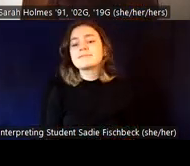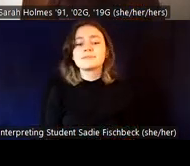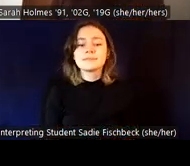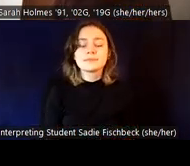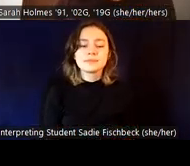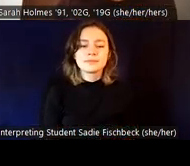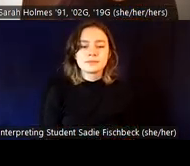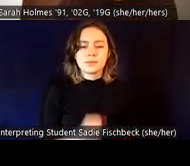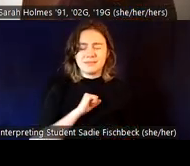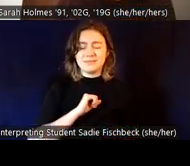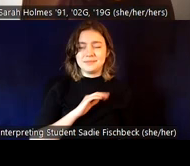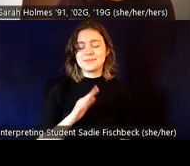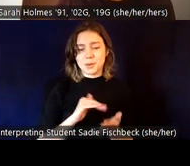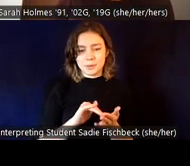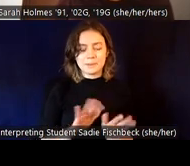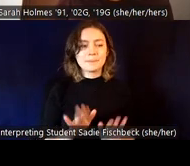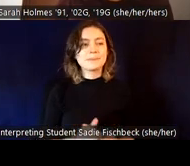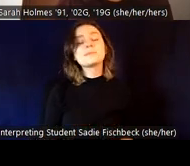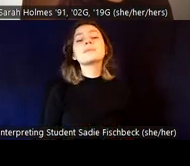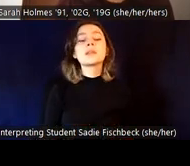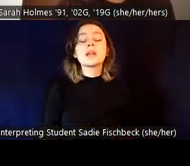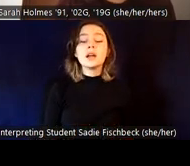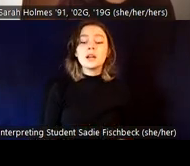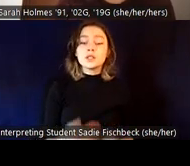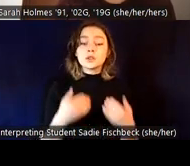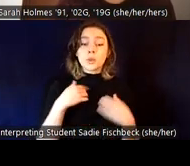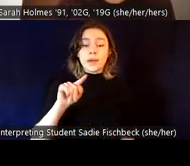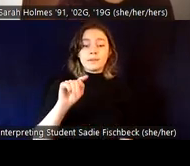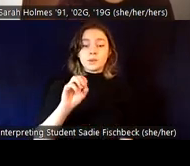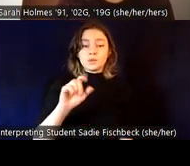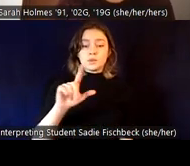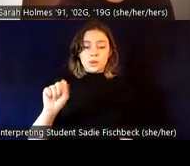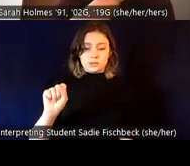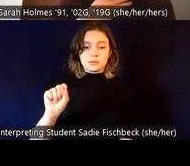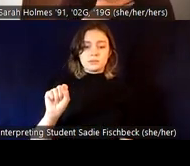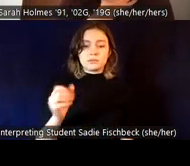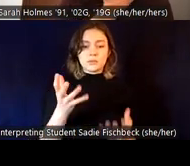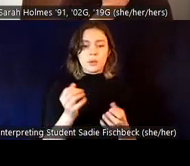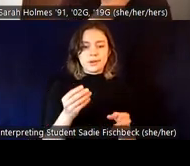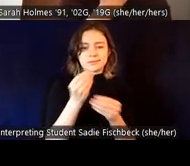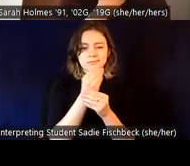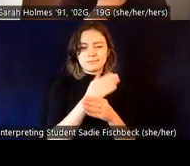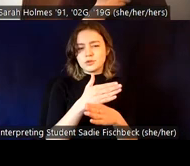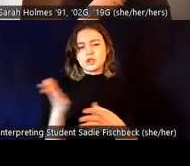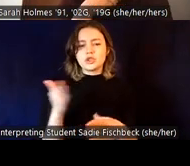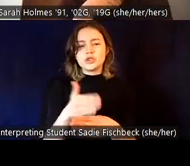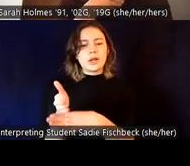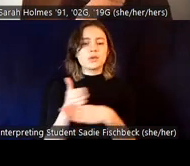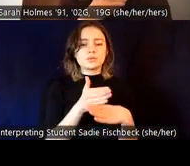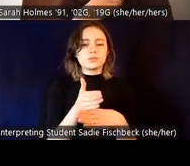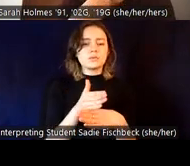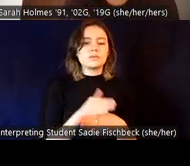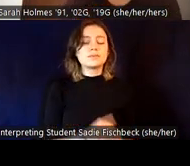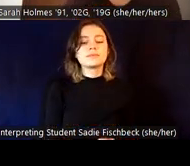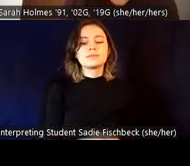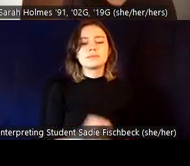Excuse me. All right. So there are a couple of tools that I, another couple of tools that I like to use. Um, the first one, and this is a little, a little old